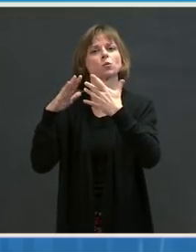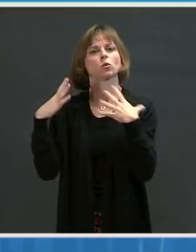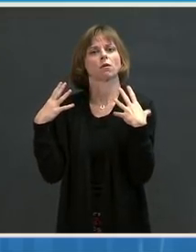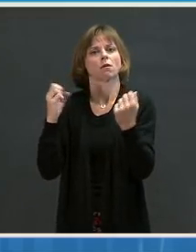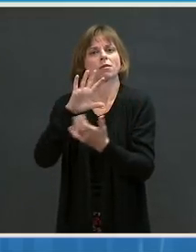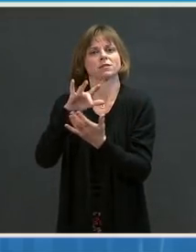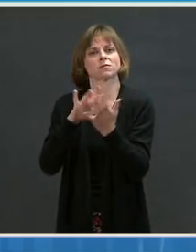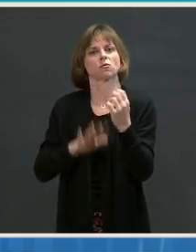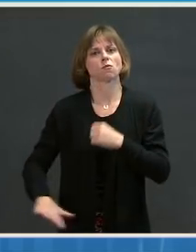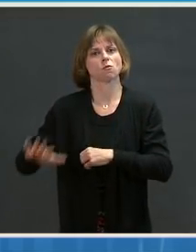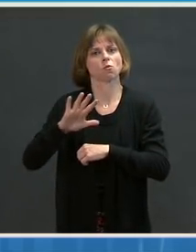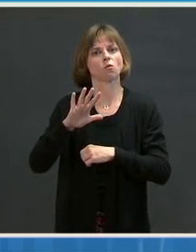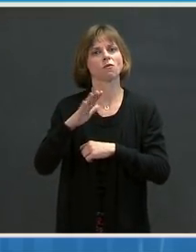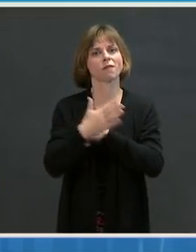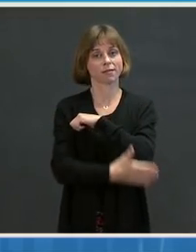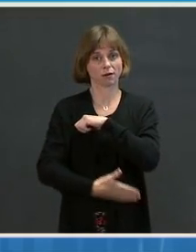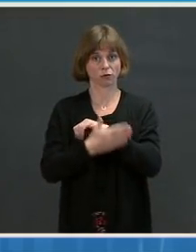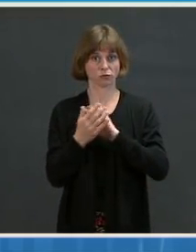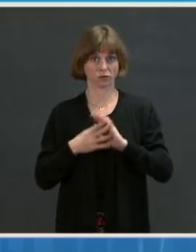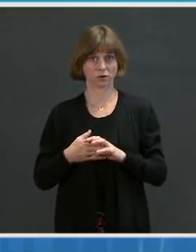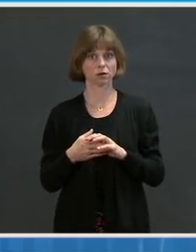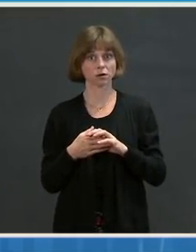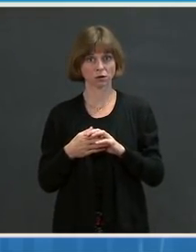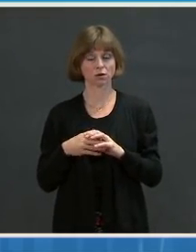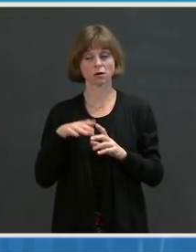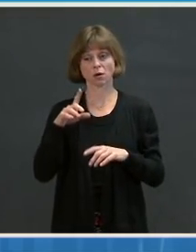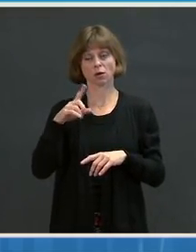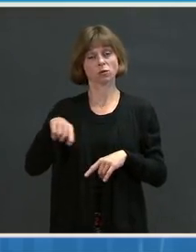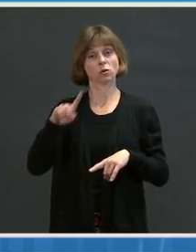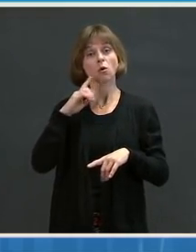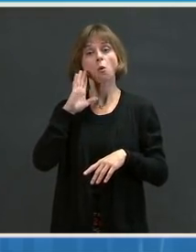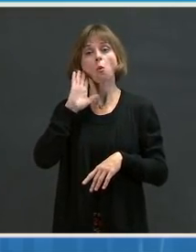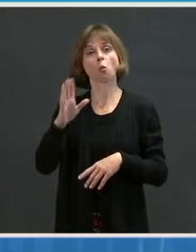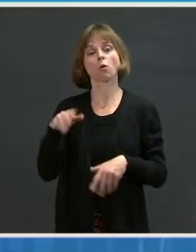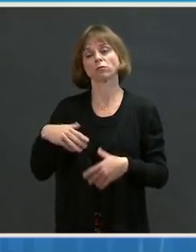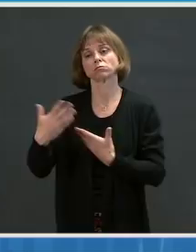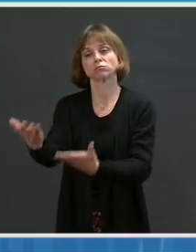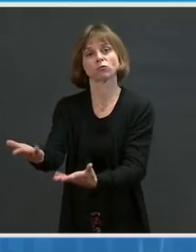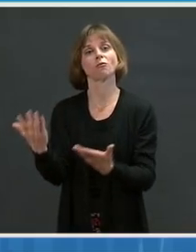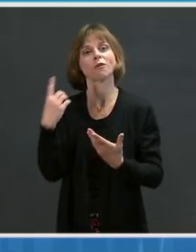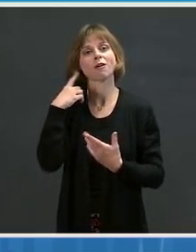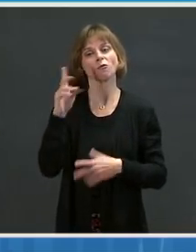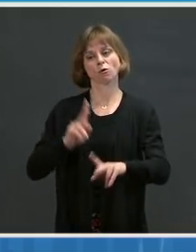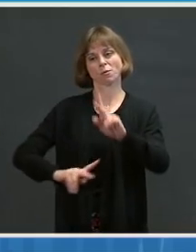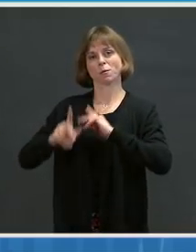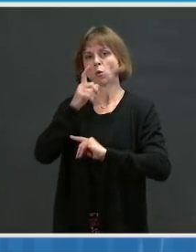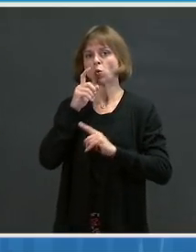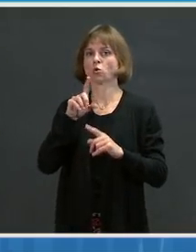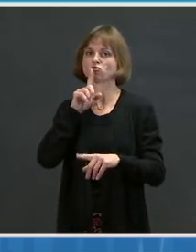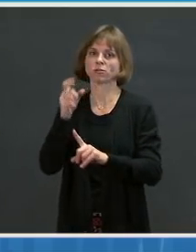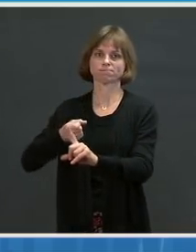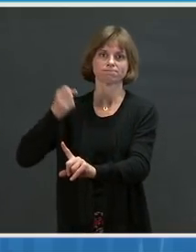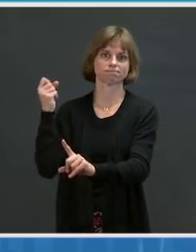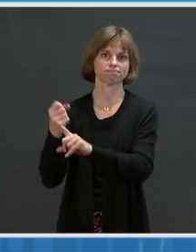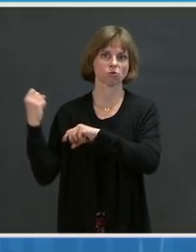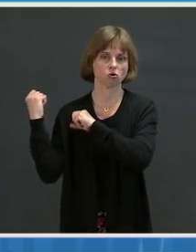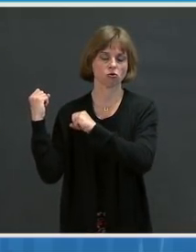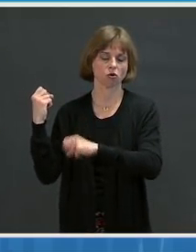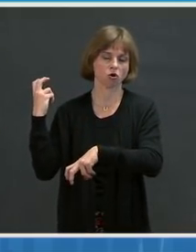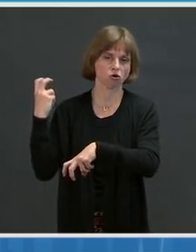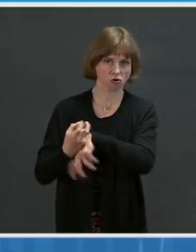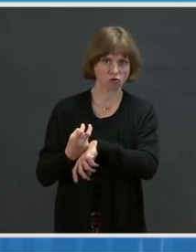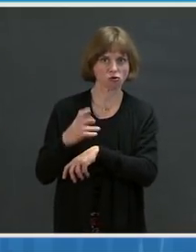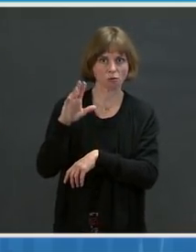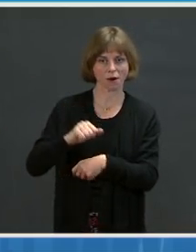nationwide networks that serve populations hit hard by the pandemic. While masks are widely available in many different